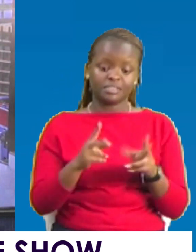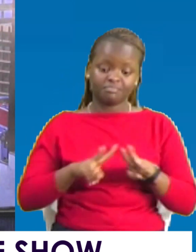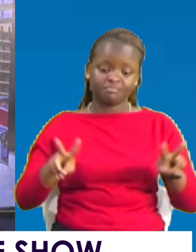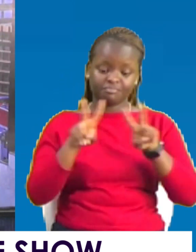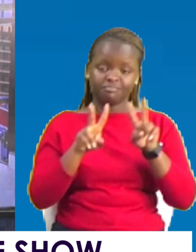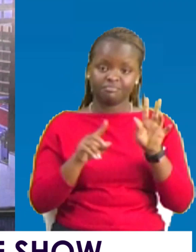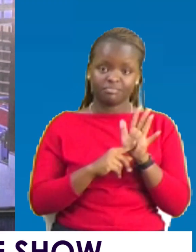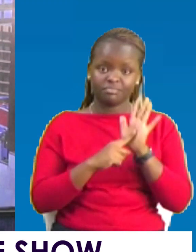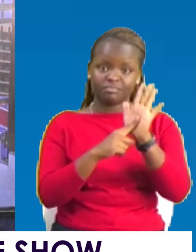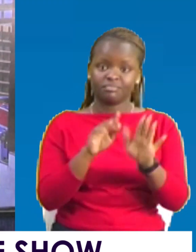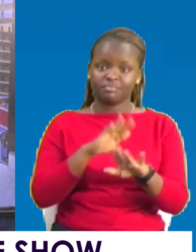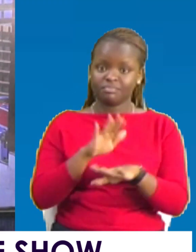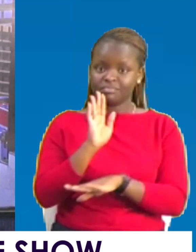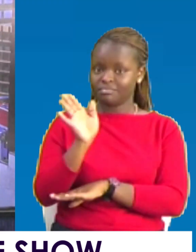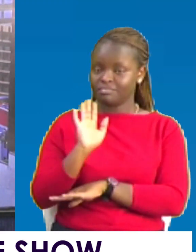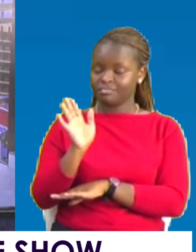Bye. Bye.